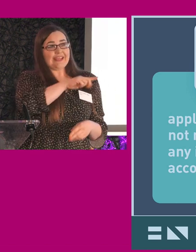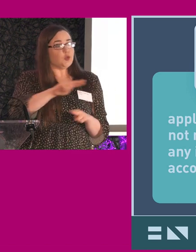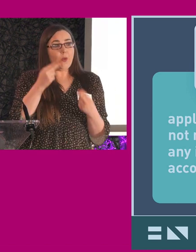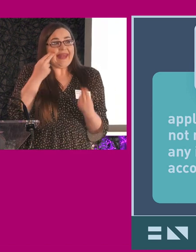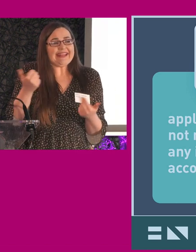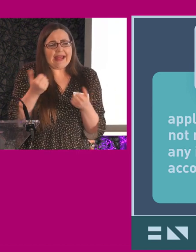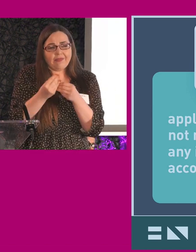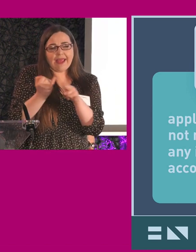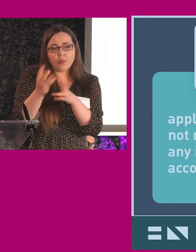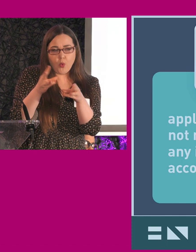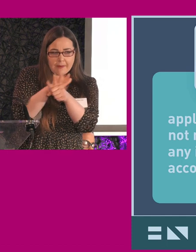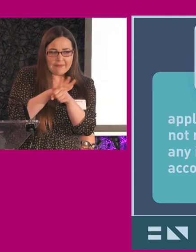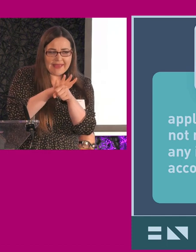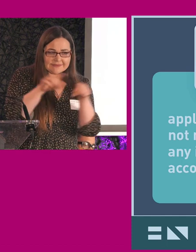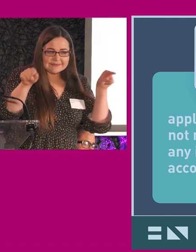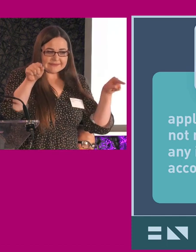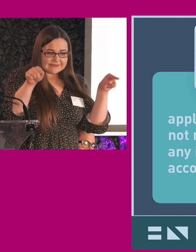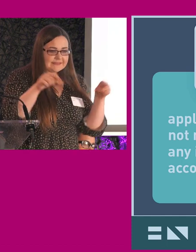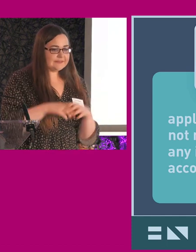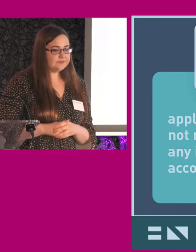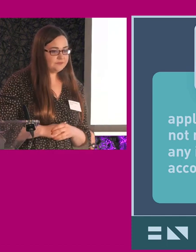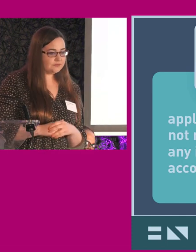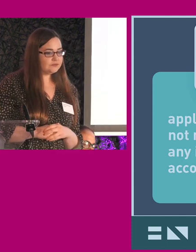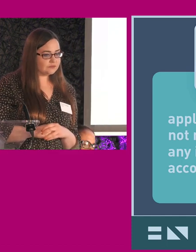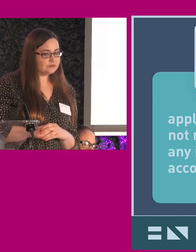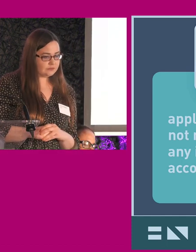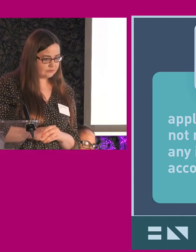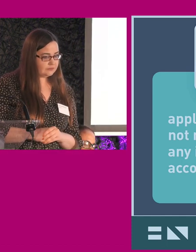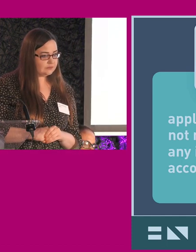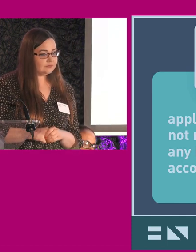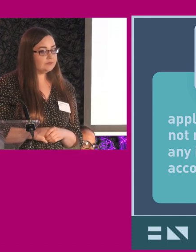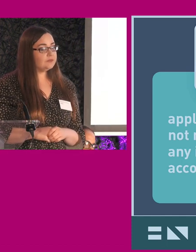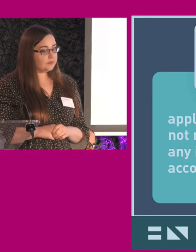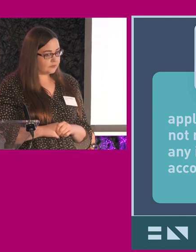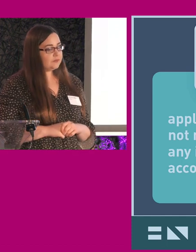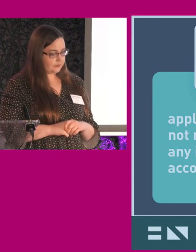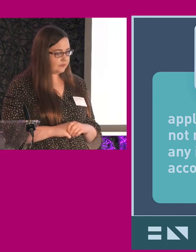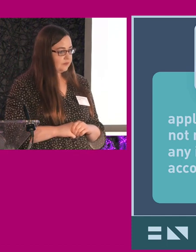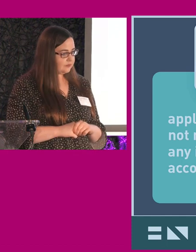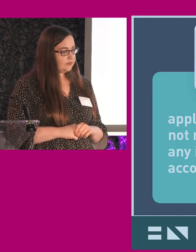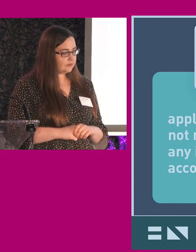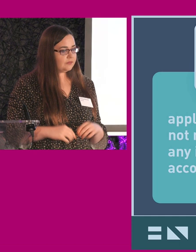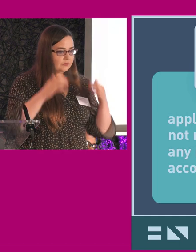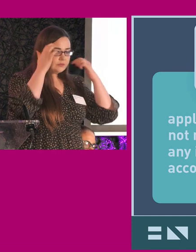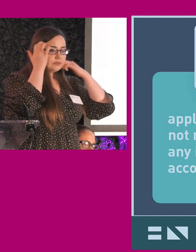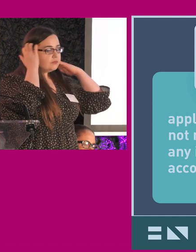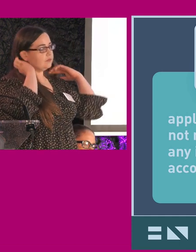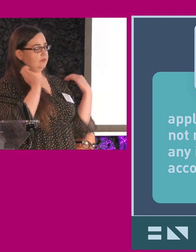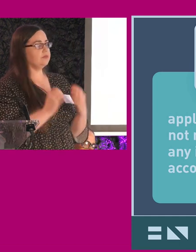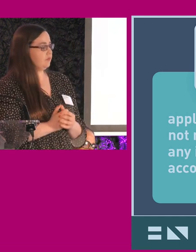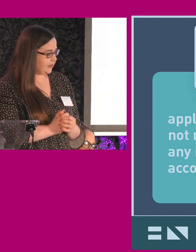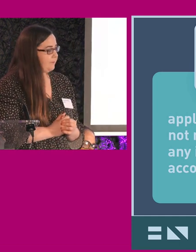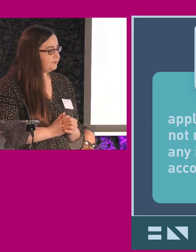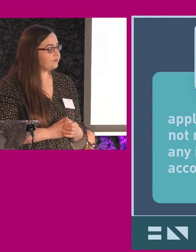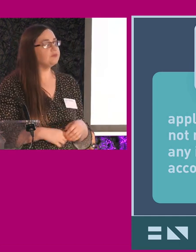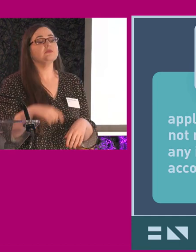the disability, but they don't ask for it in the workplace. And then when they go into the workplace and ask for it, there's that confluence because they haven't